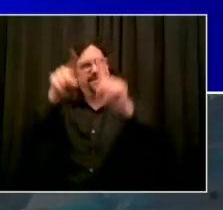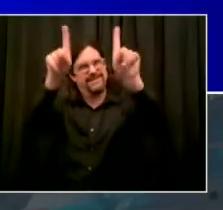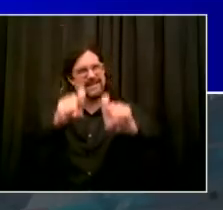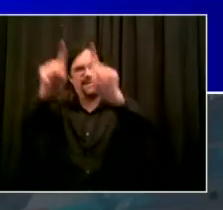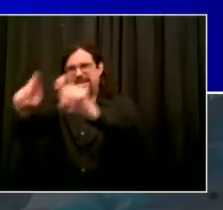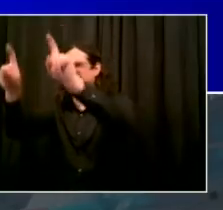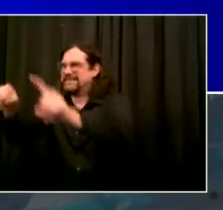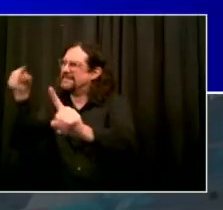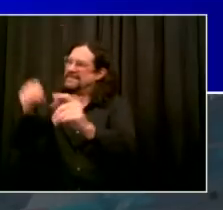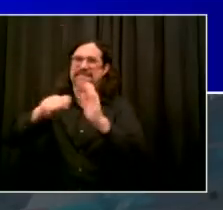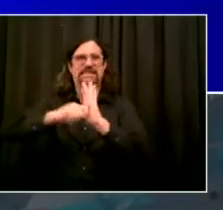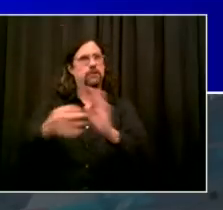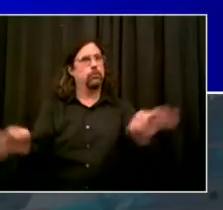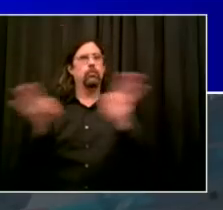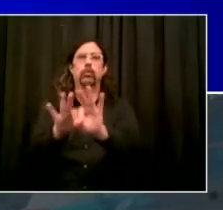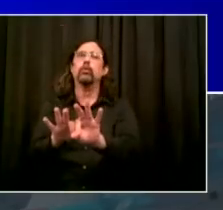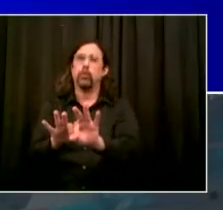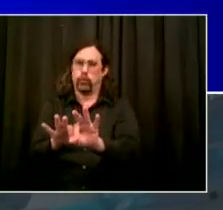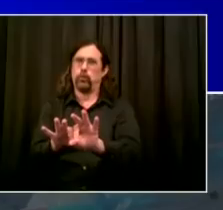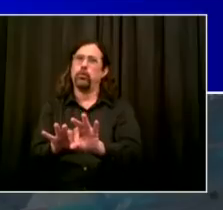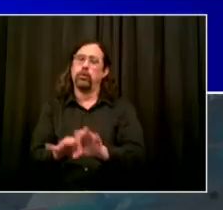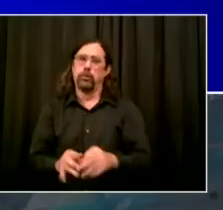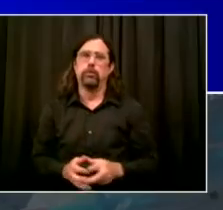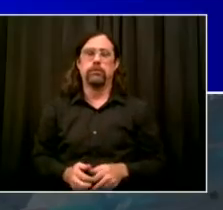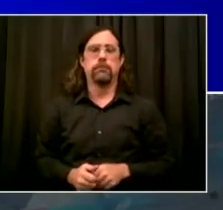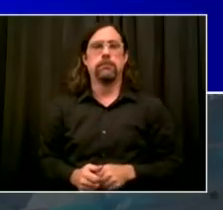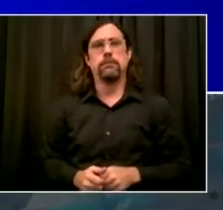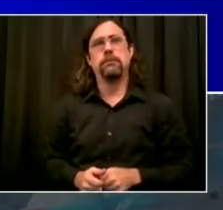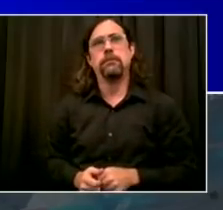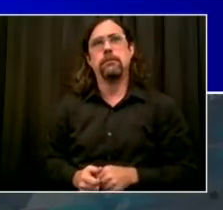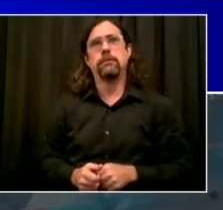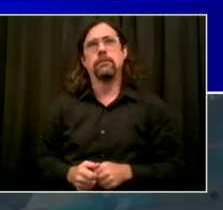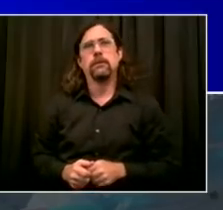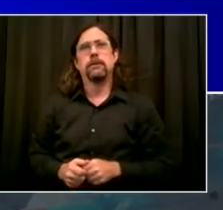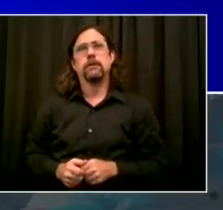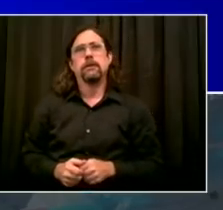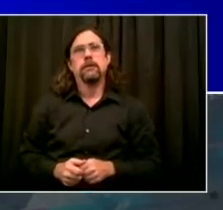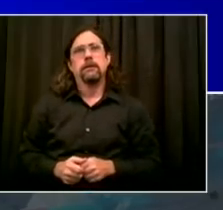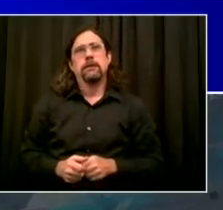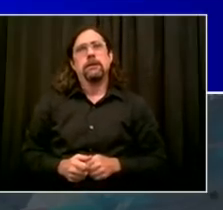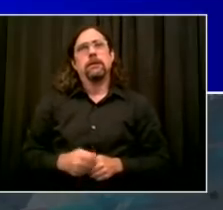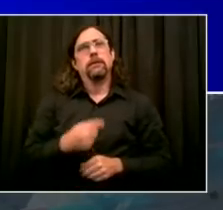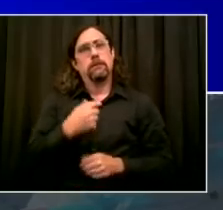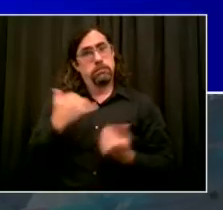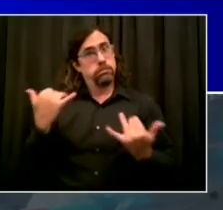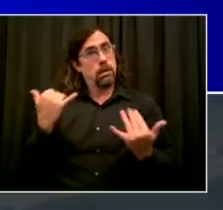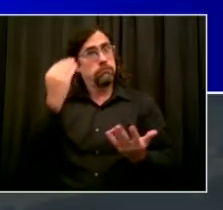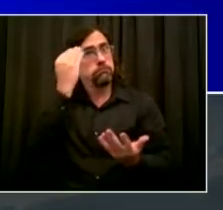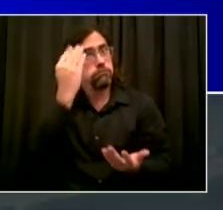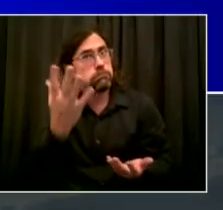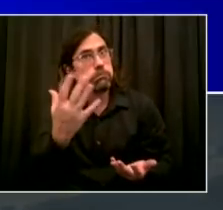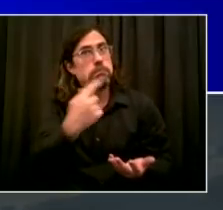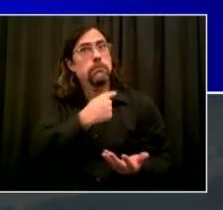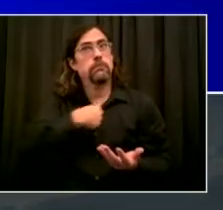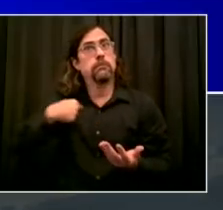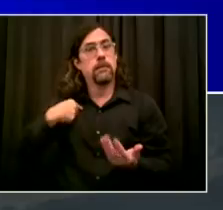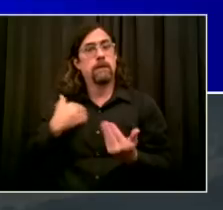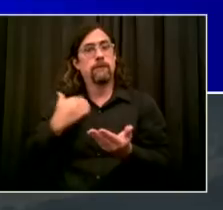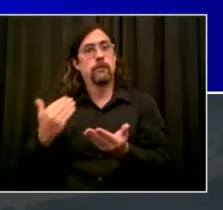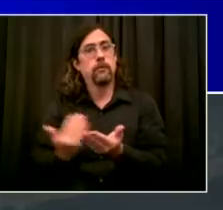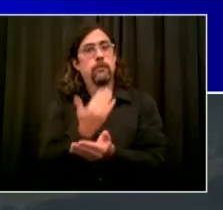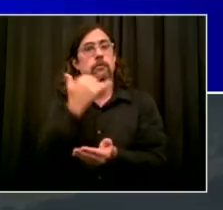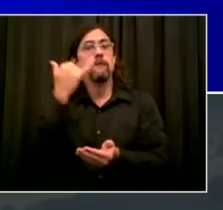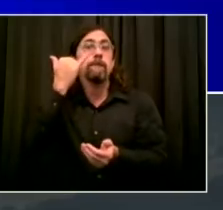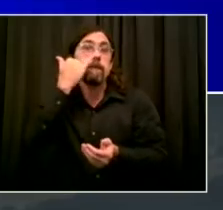a new COVID response situation room for our Department of Education. As I said, this is a group effort. It's a